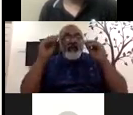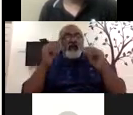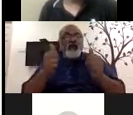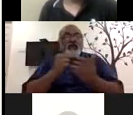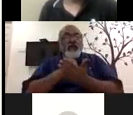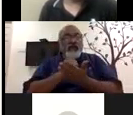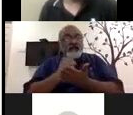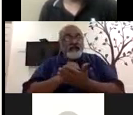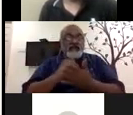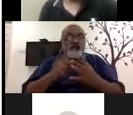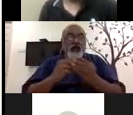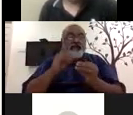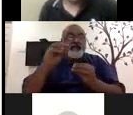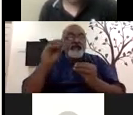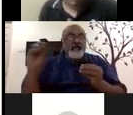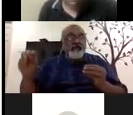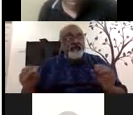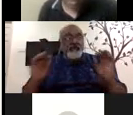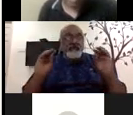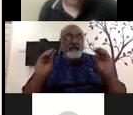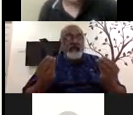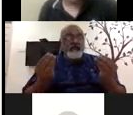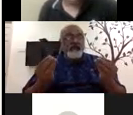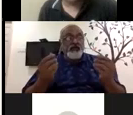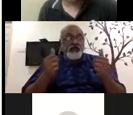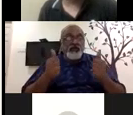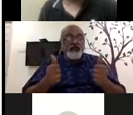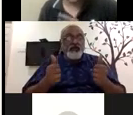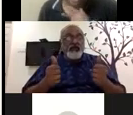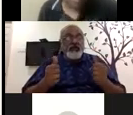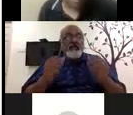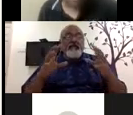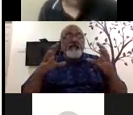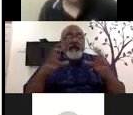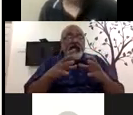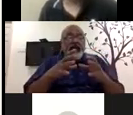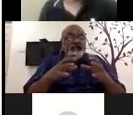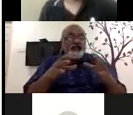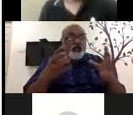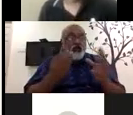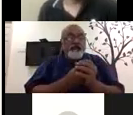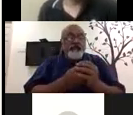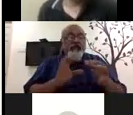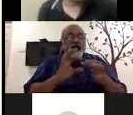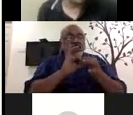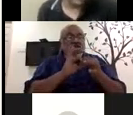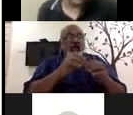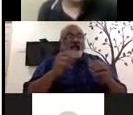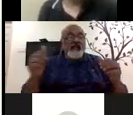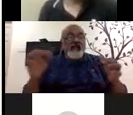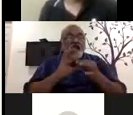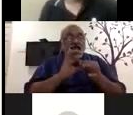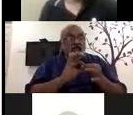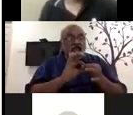of jobs, et cetera. So for these are the practices, batch formation, engage with partners, um, talk to the